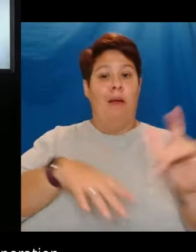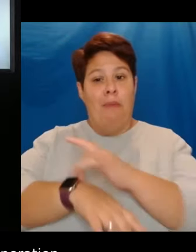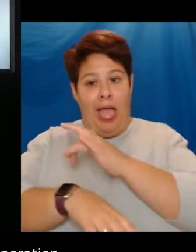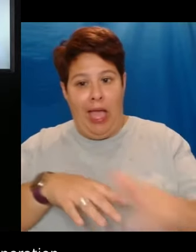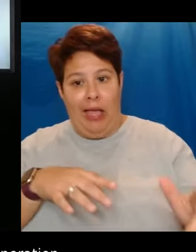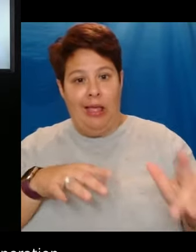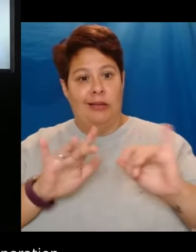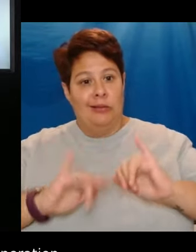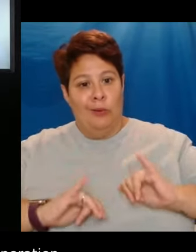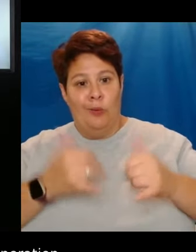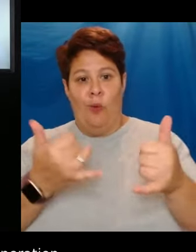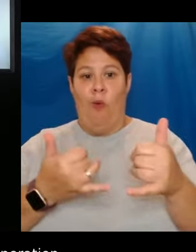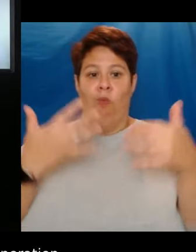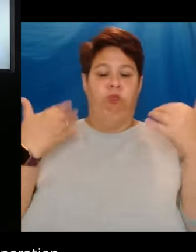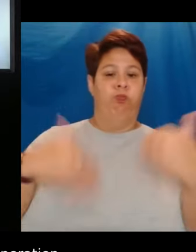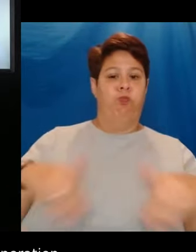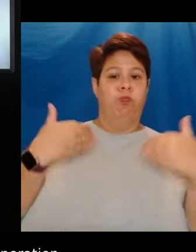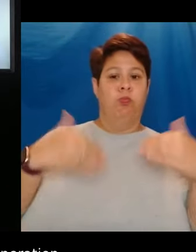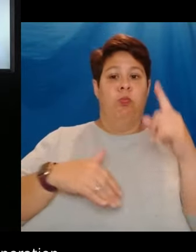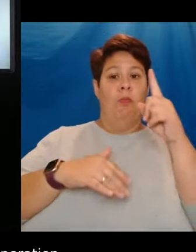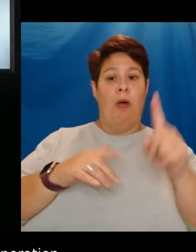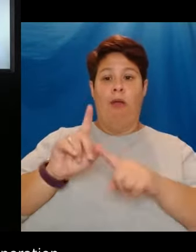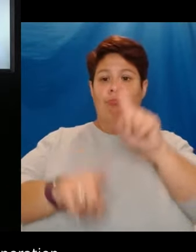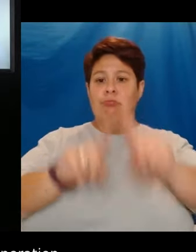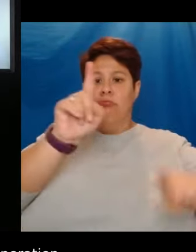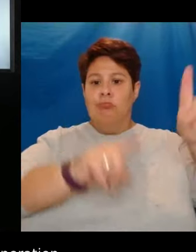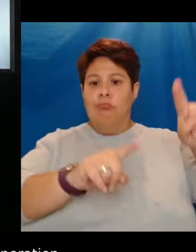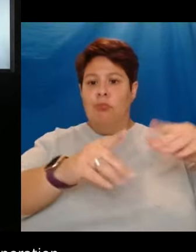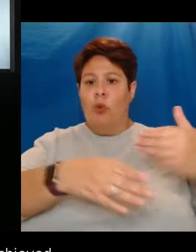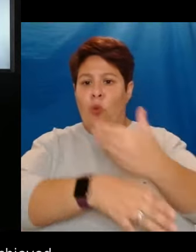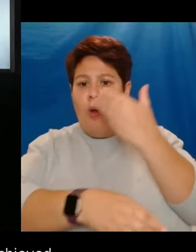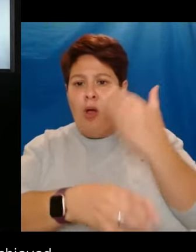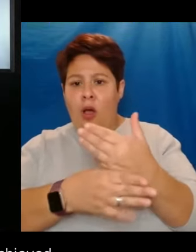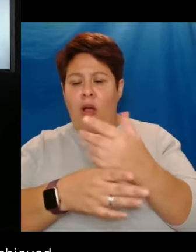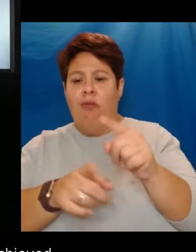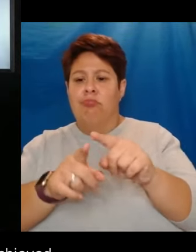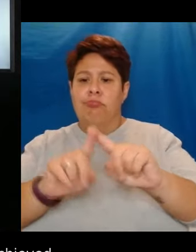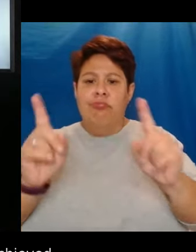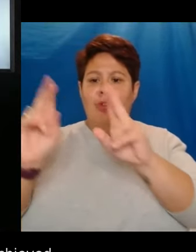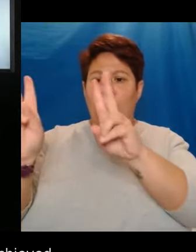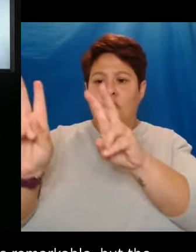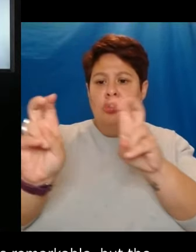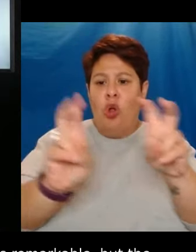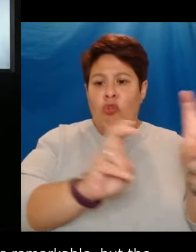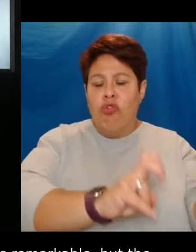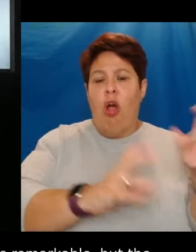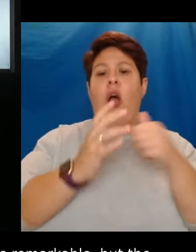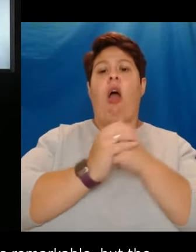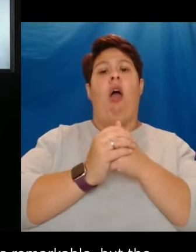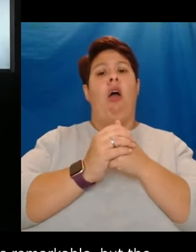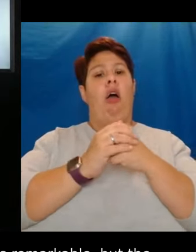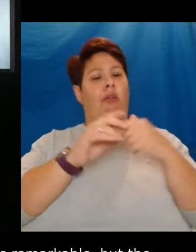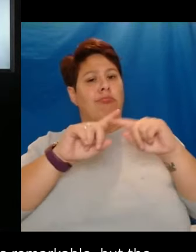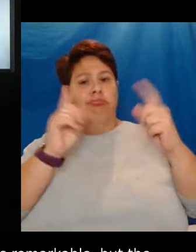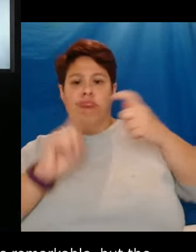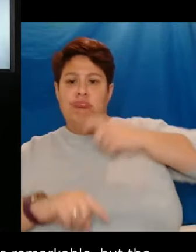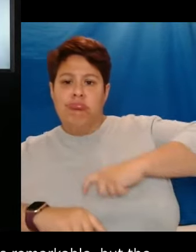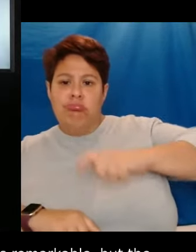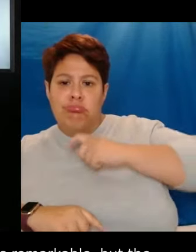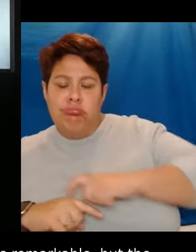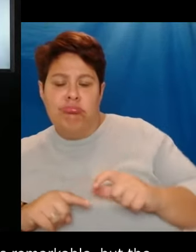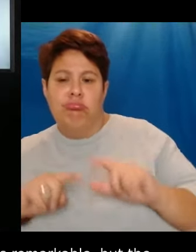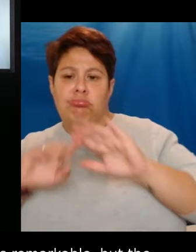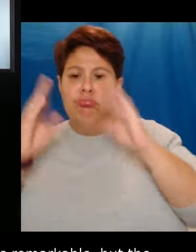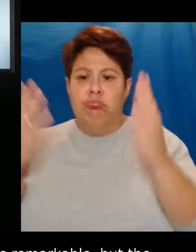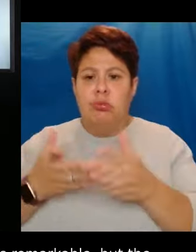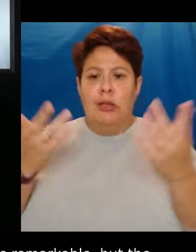remarkable, but the diversity of work, variety of genres, characters and worlds he has imagined, have given audiences